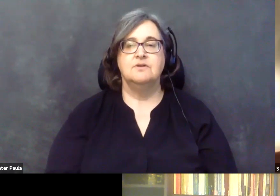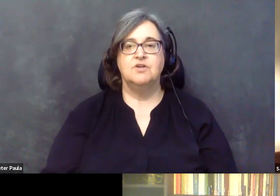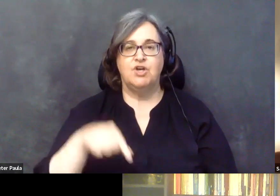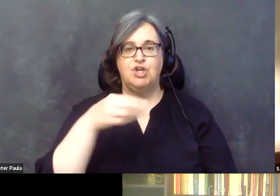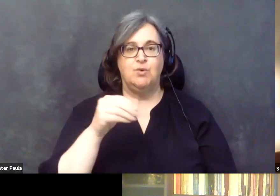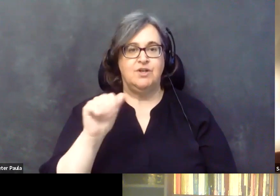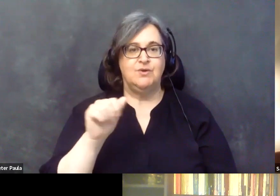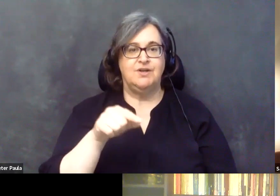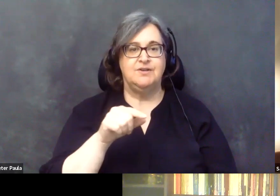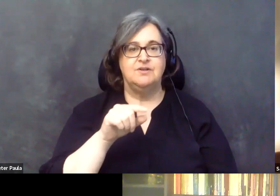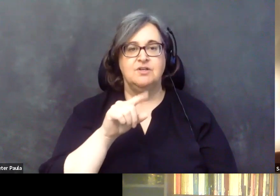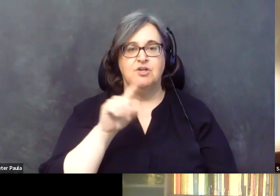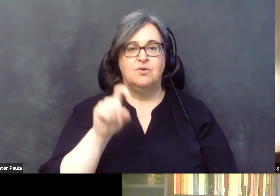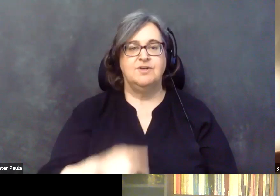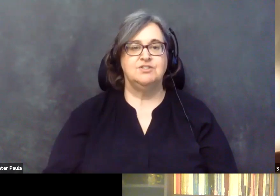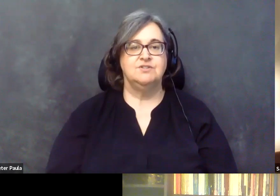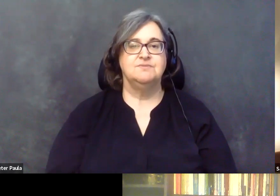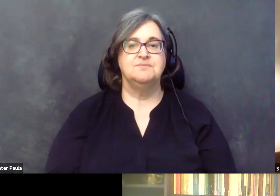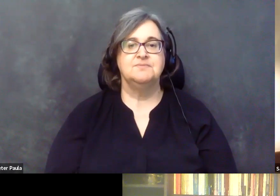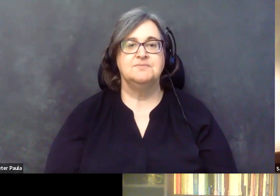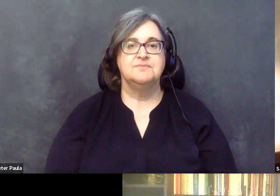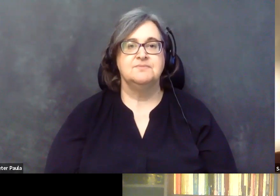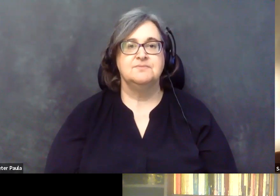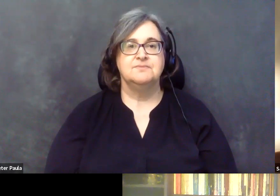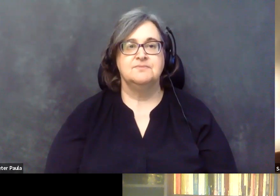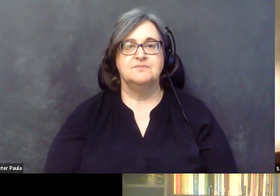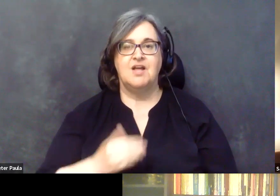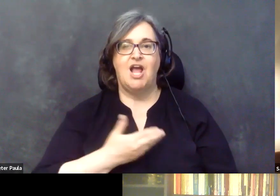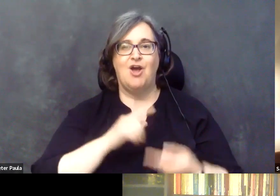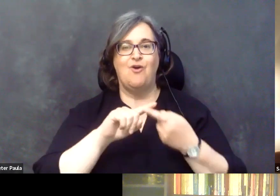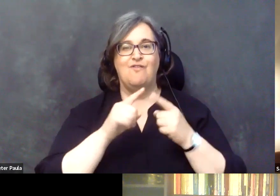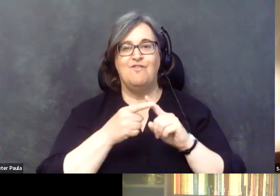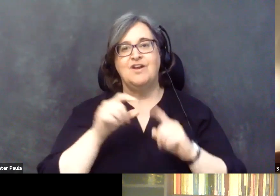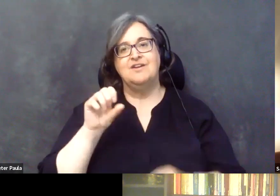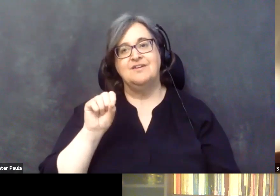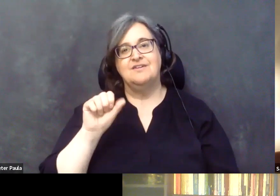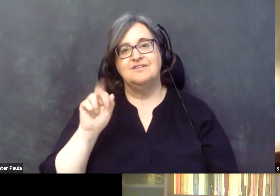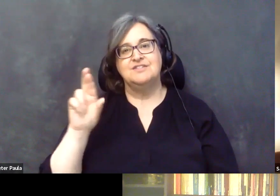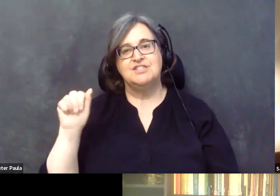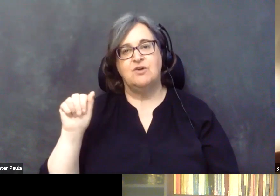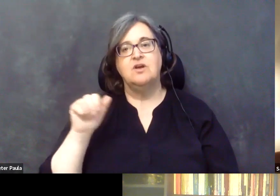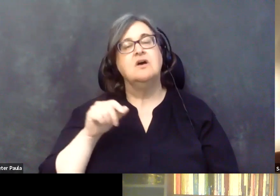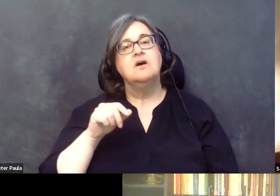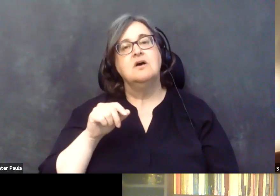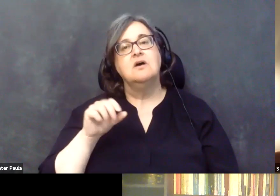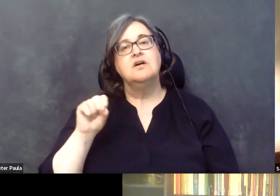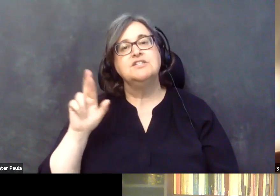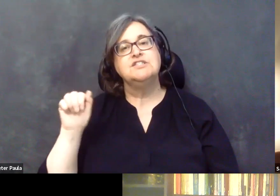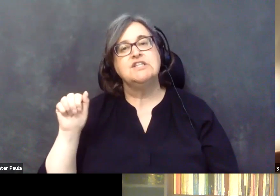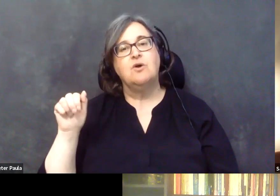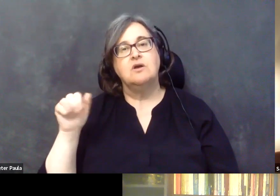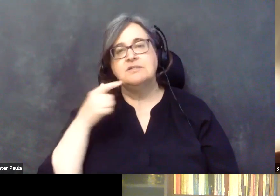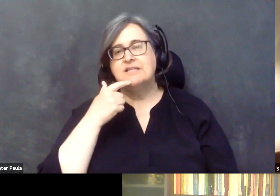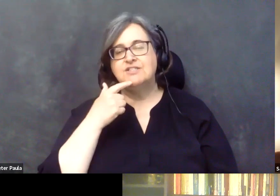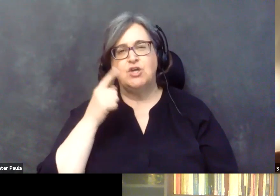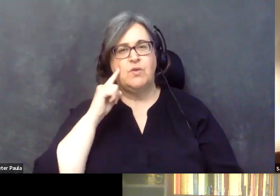on our, our zoom call here, and it's, uh, from our friend, Sarah. Um, so she says, you know, as you think about